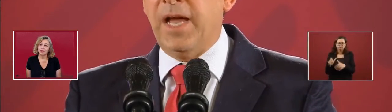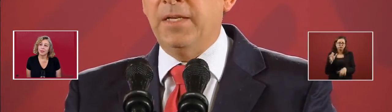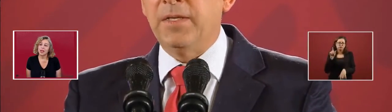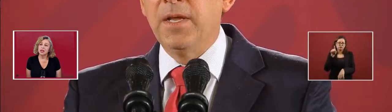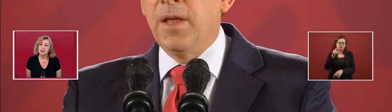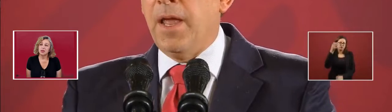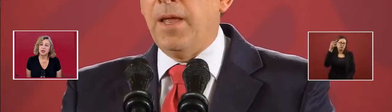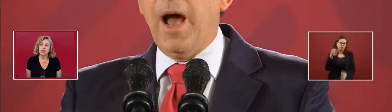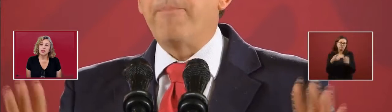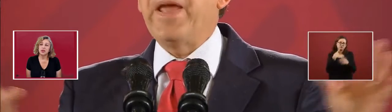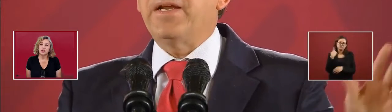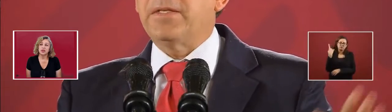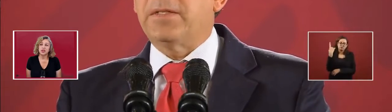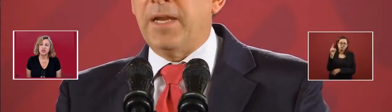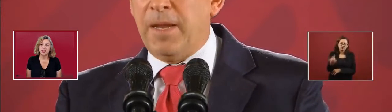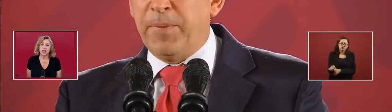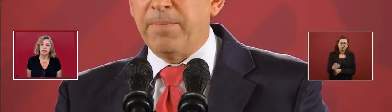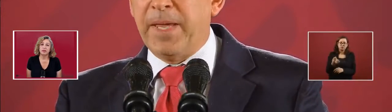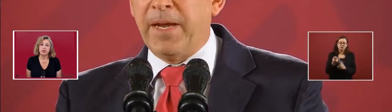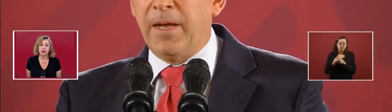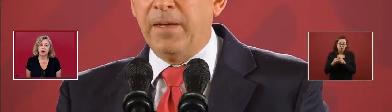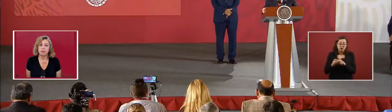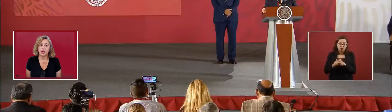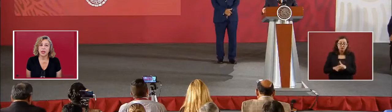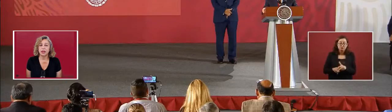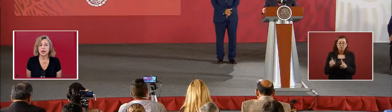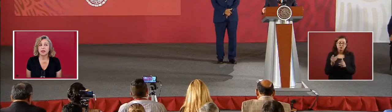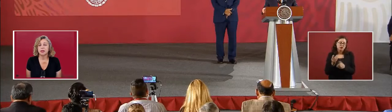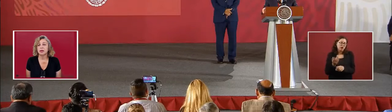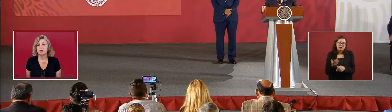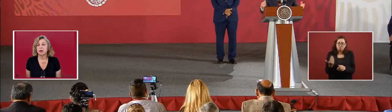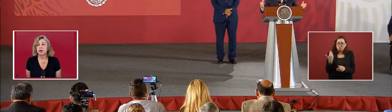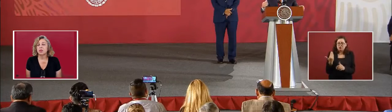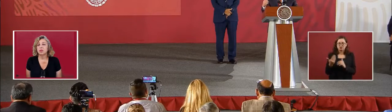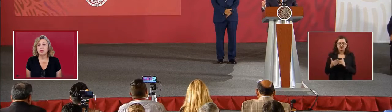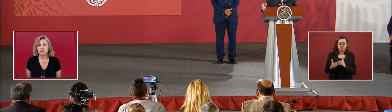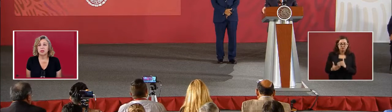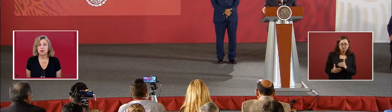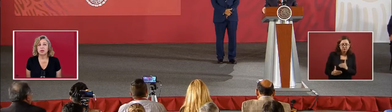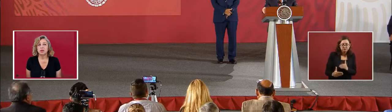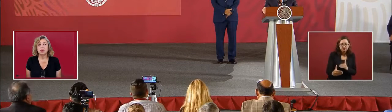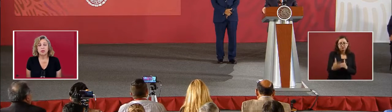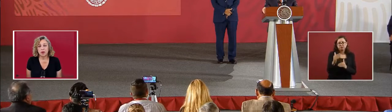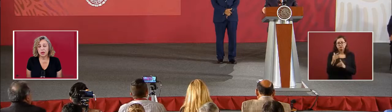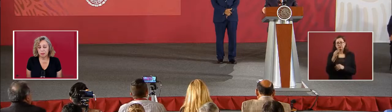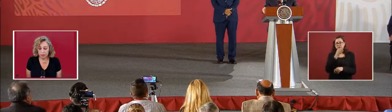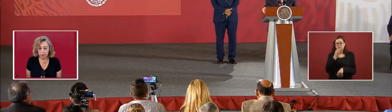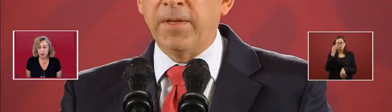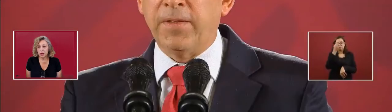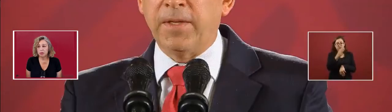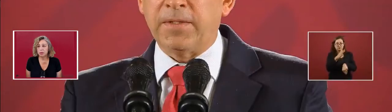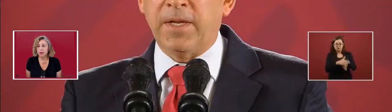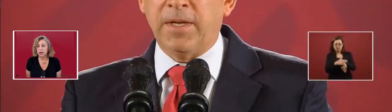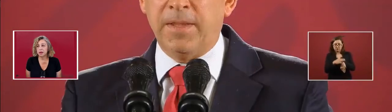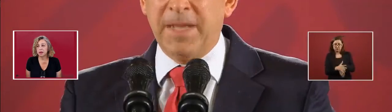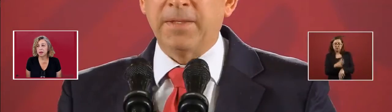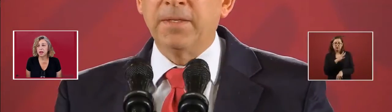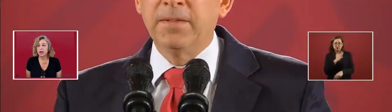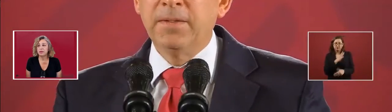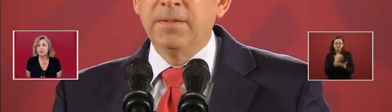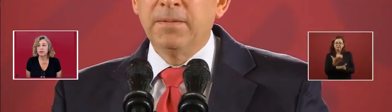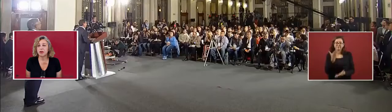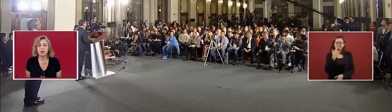So, they're going judicially after a company that was not being,